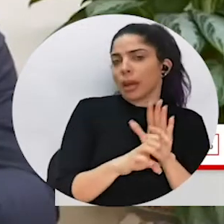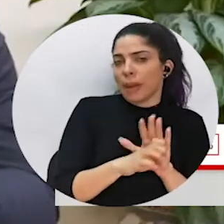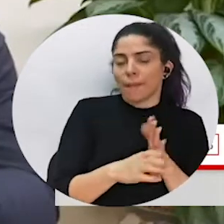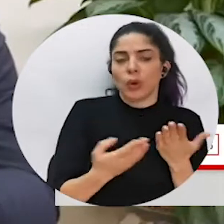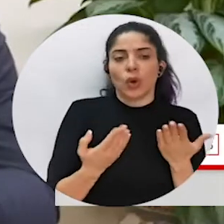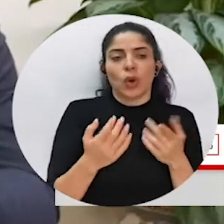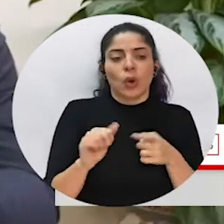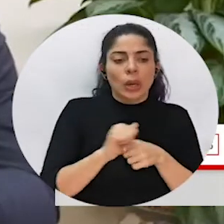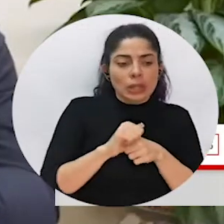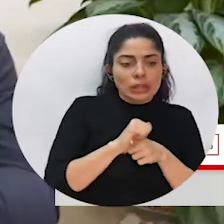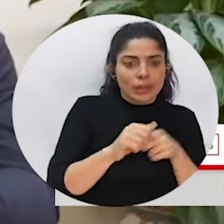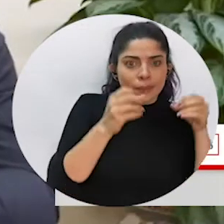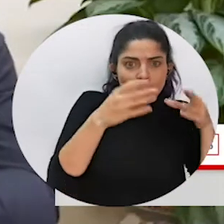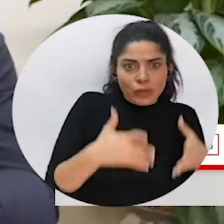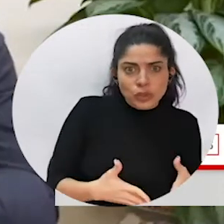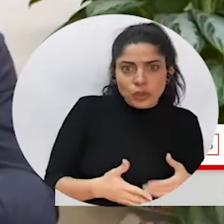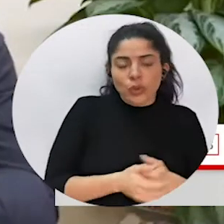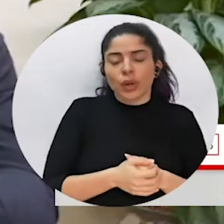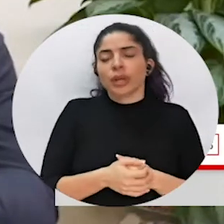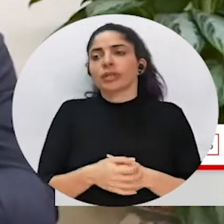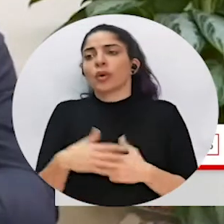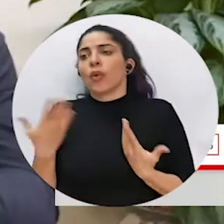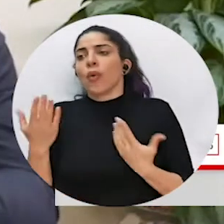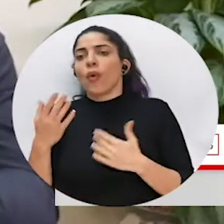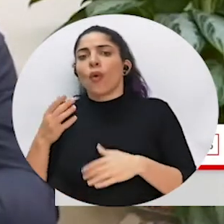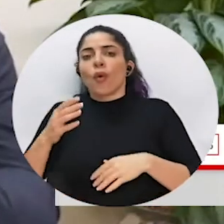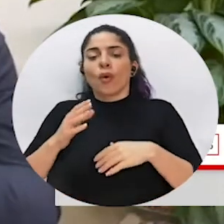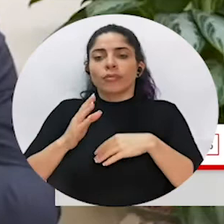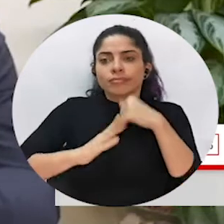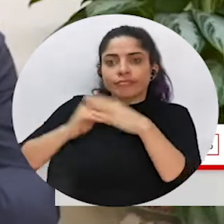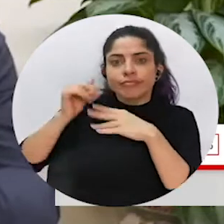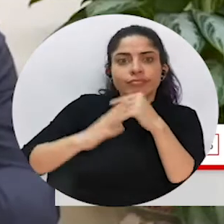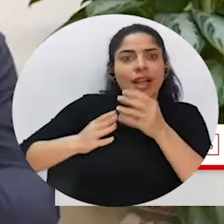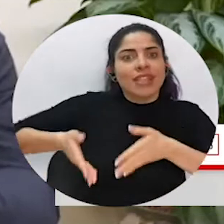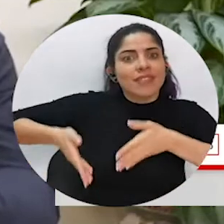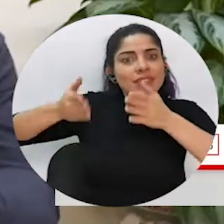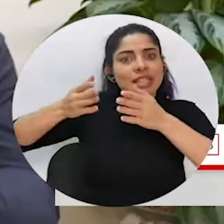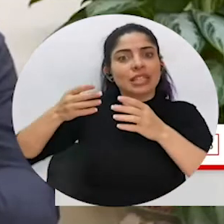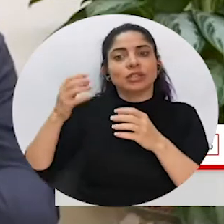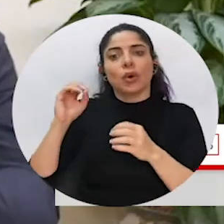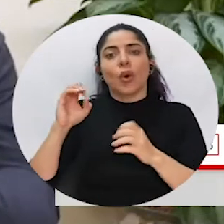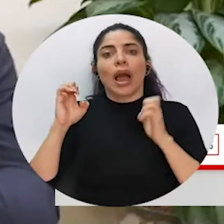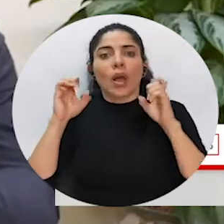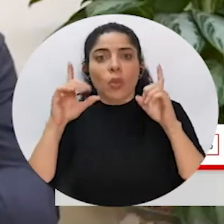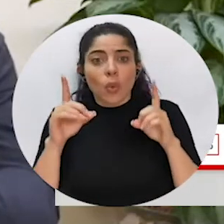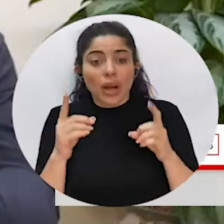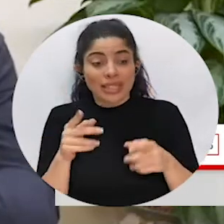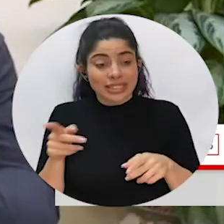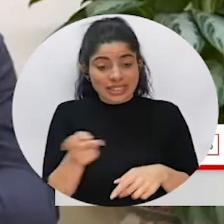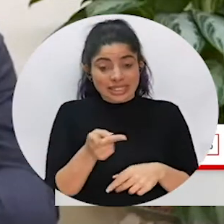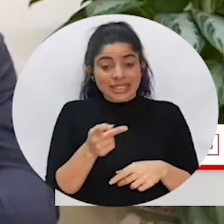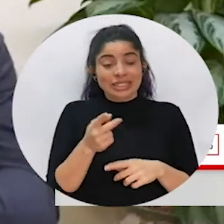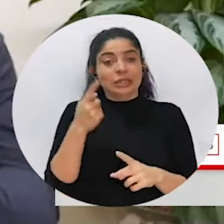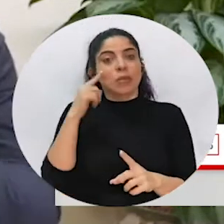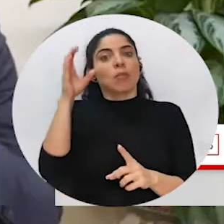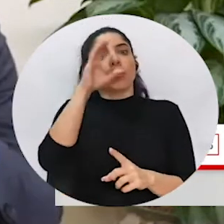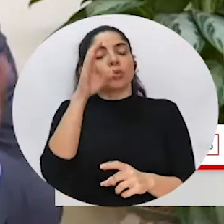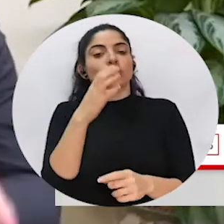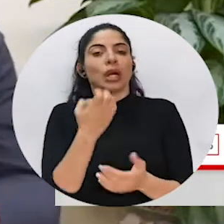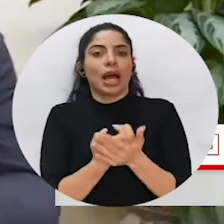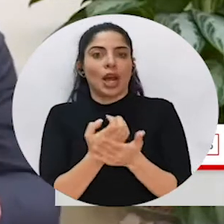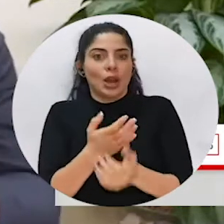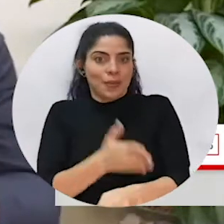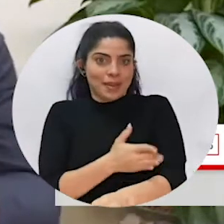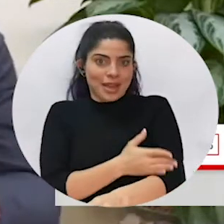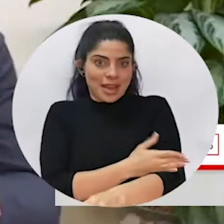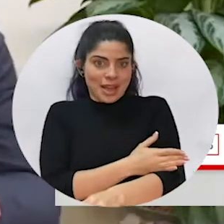education, for example, on training teachers, on building infrastructure in education, both for